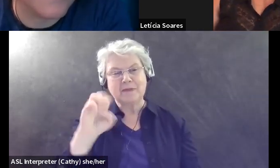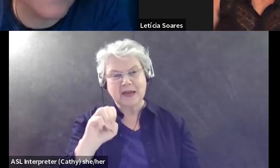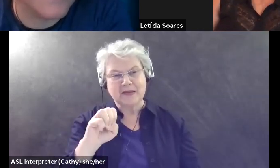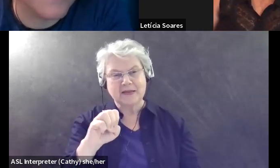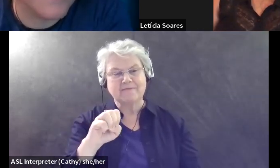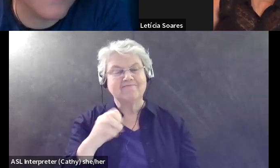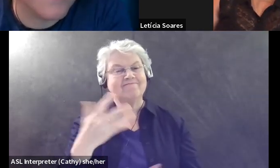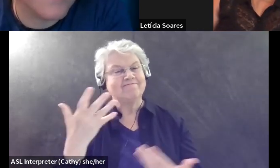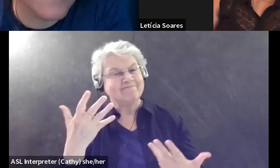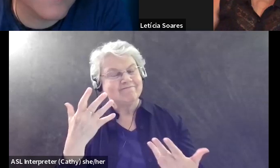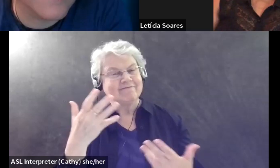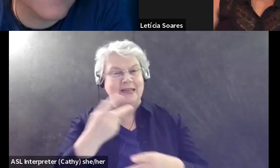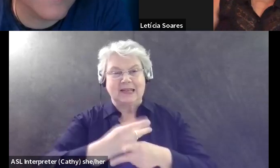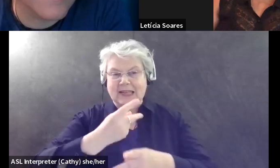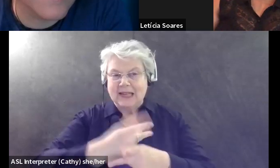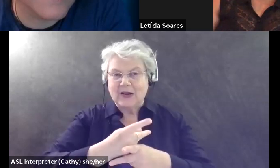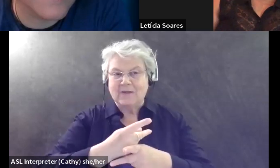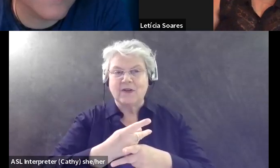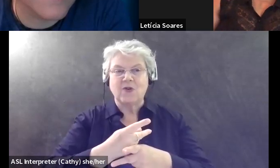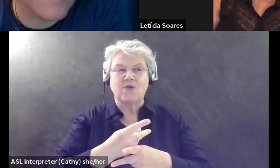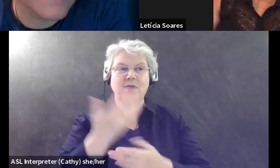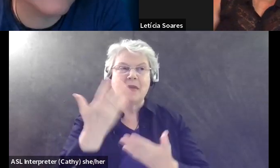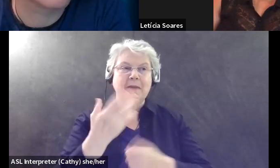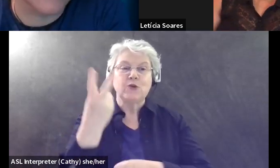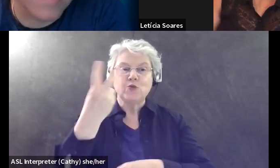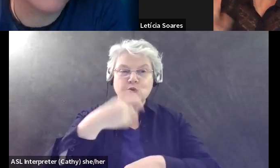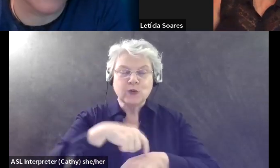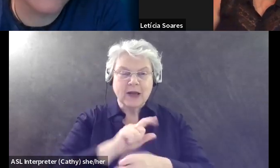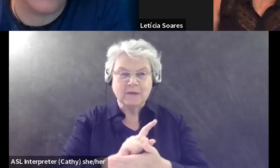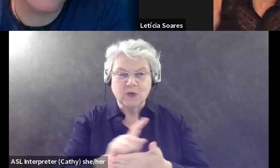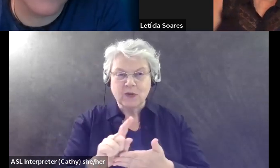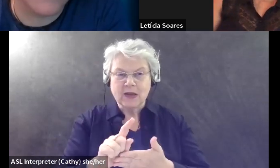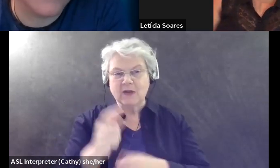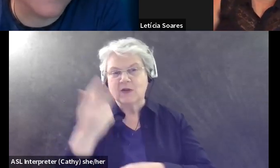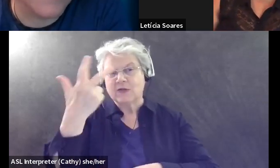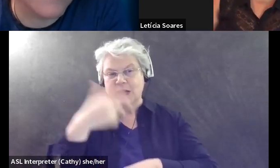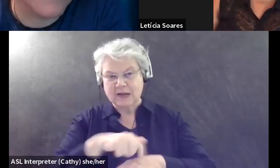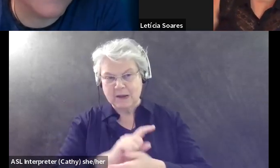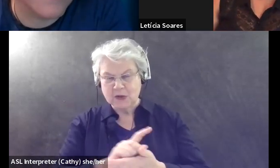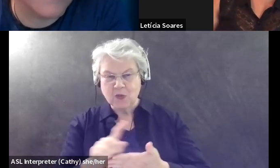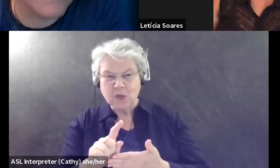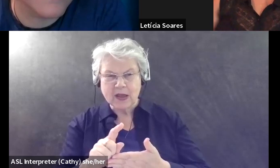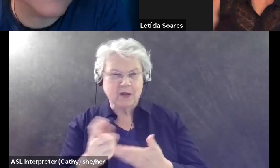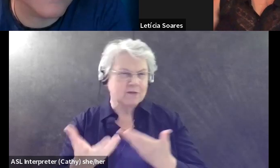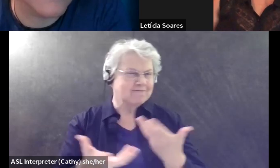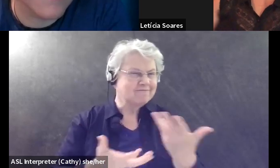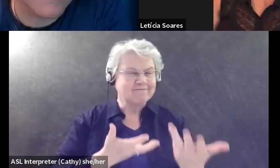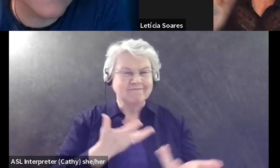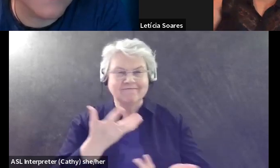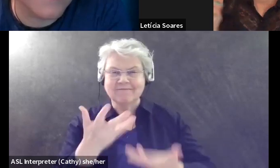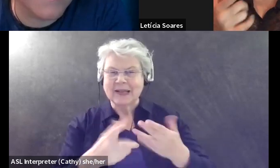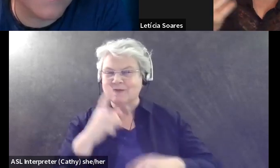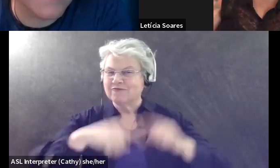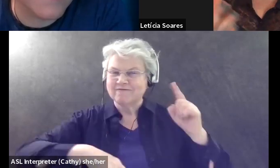So it's, it's, it's twice a week, three times a week, you know, that